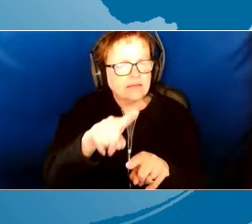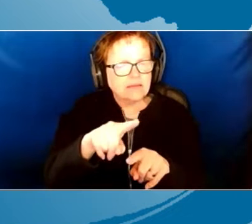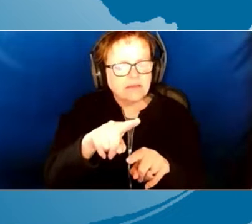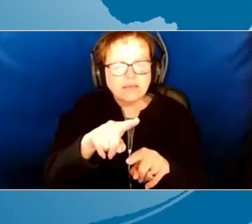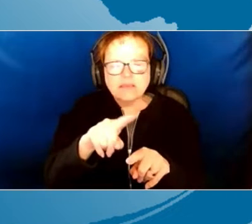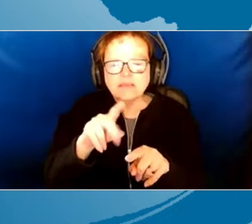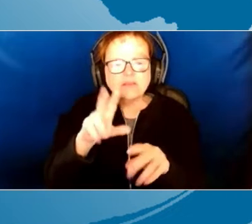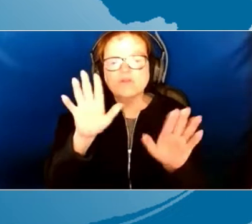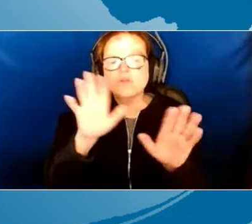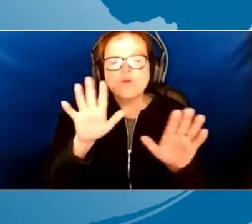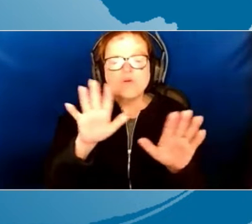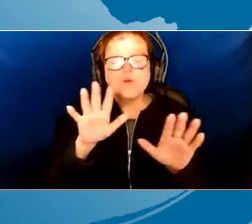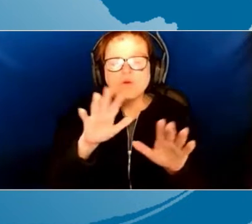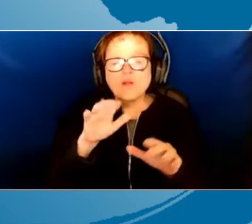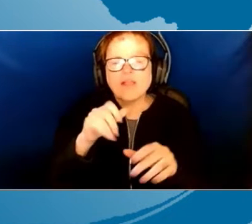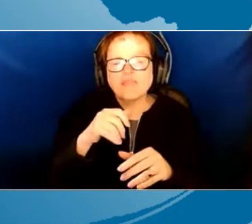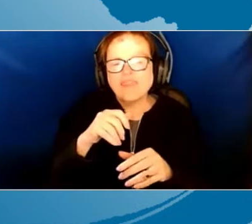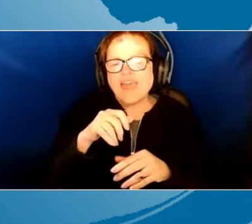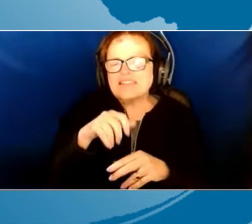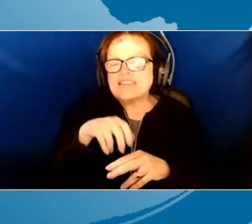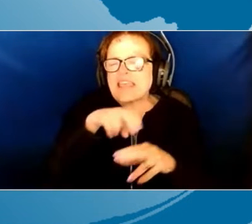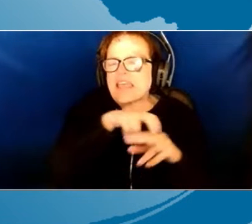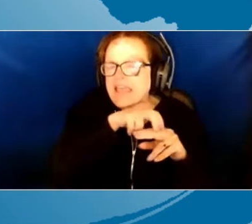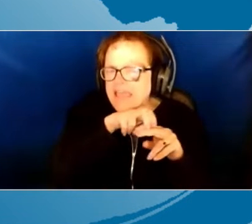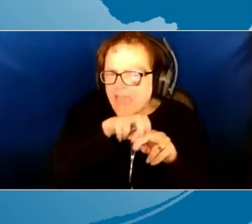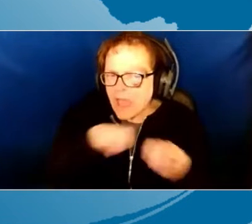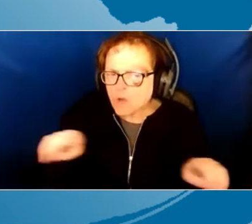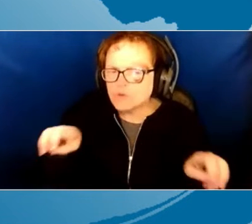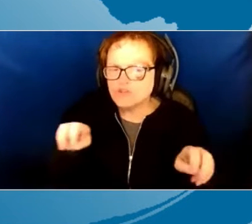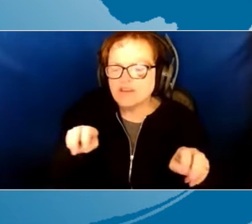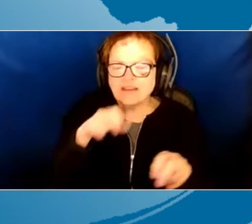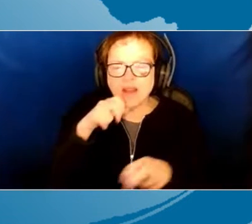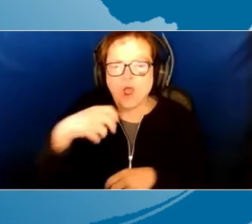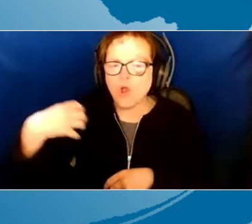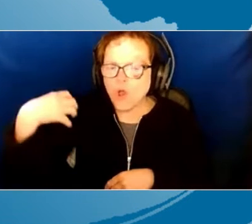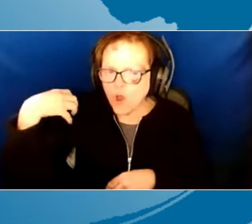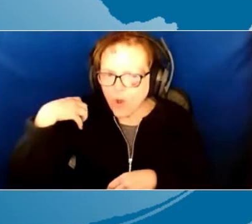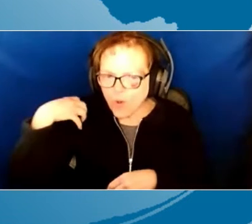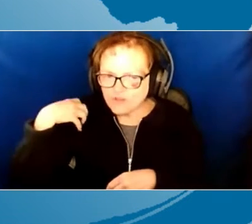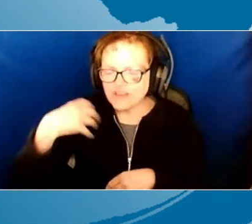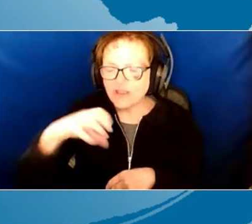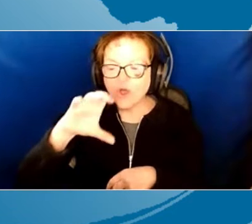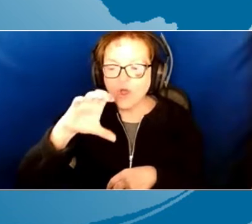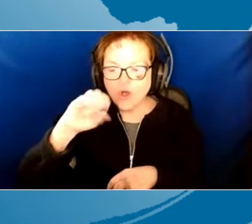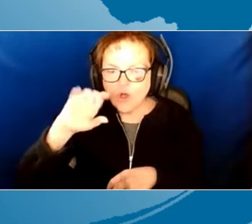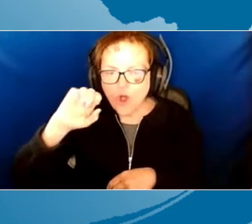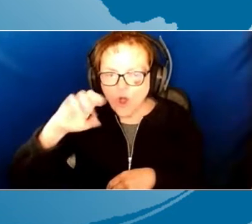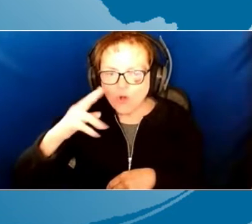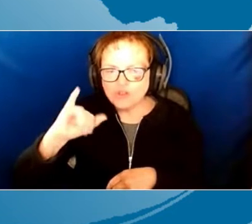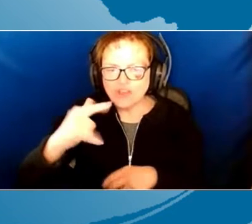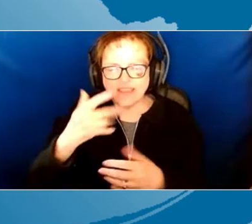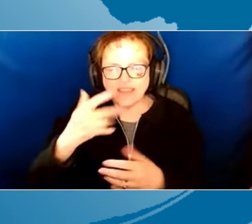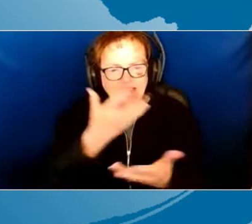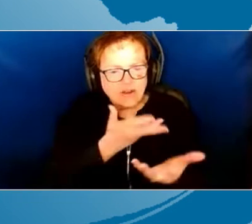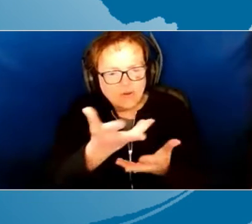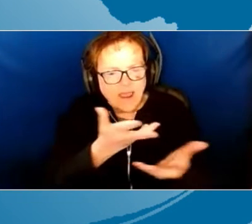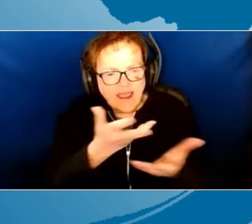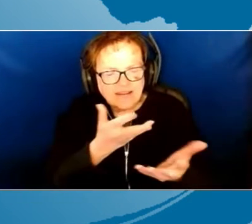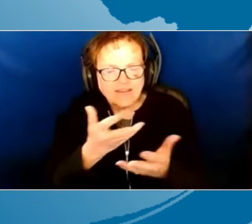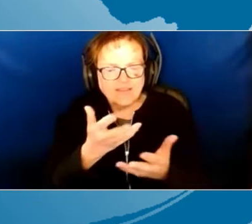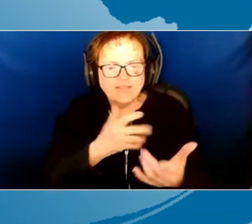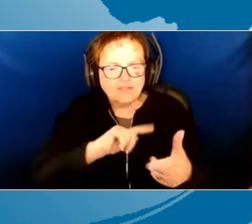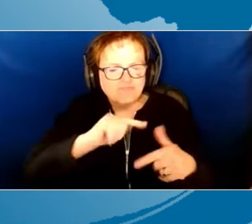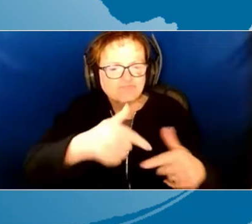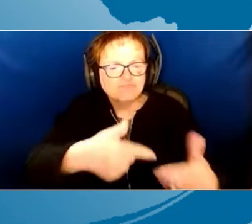say, no, that's couching. That's not coaching. Coaching is interactive. Coaching is dynamic.